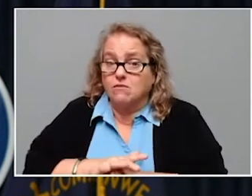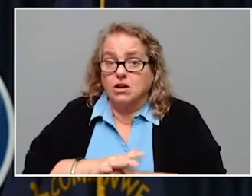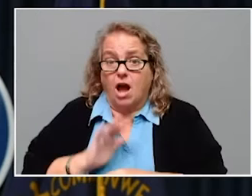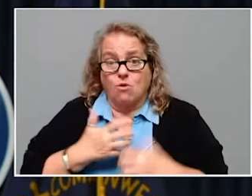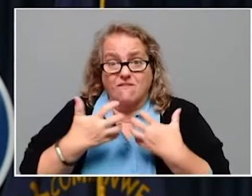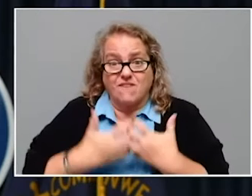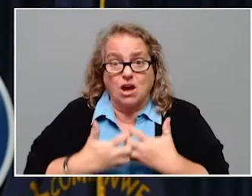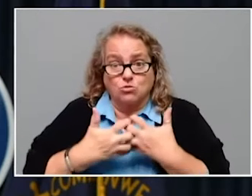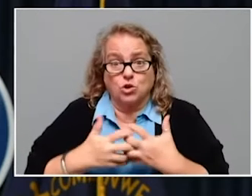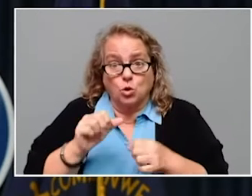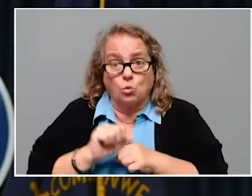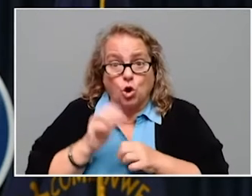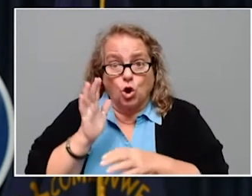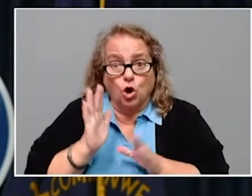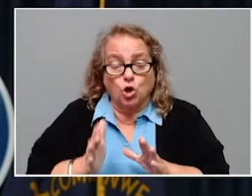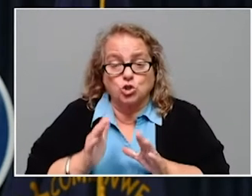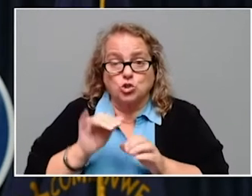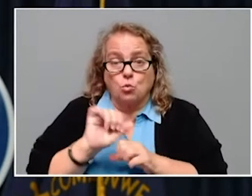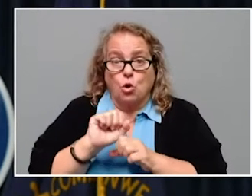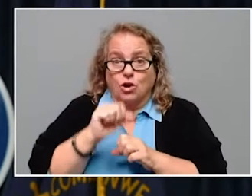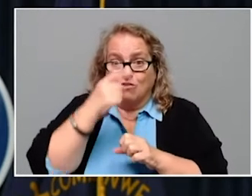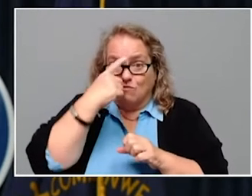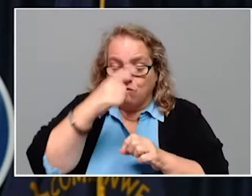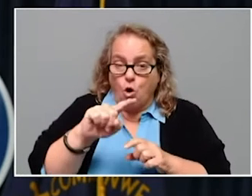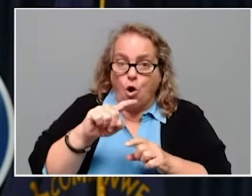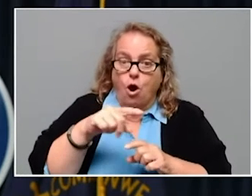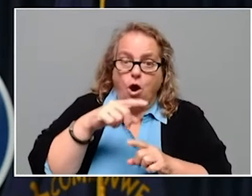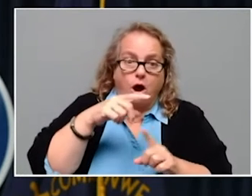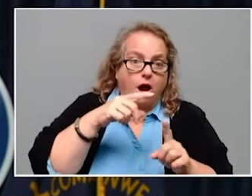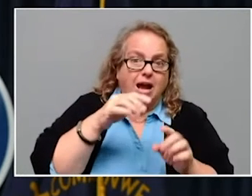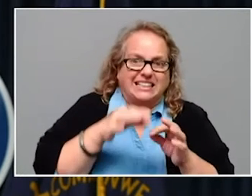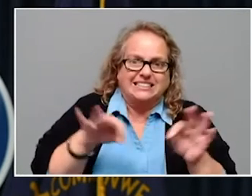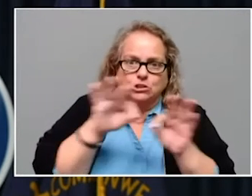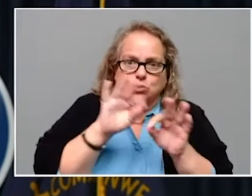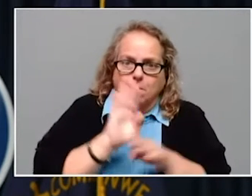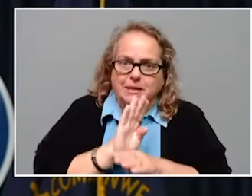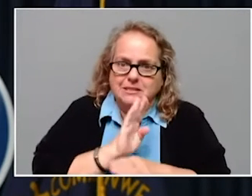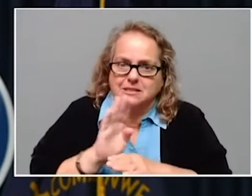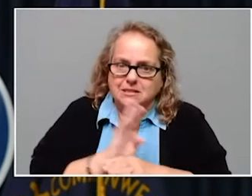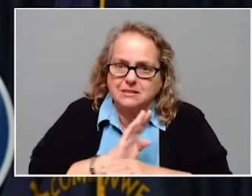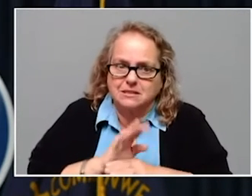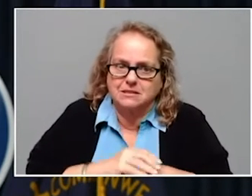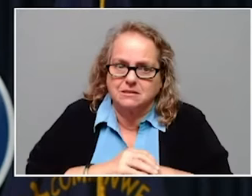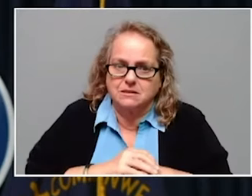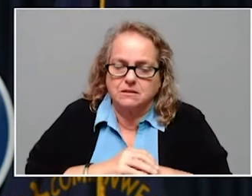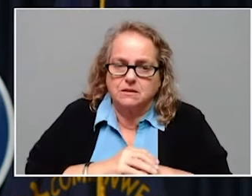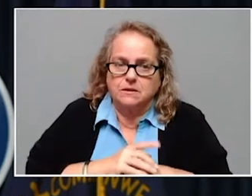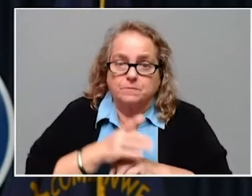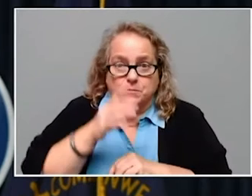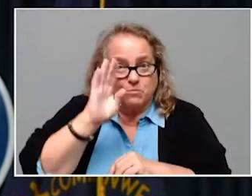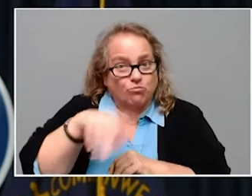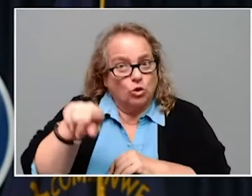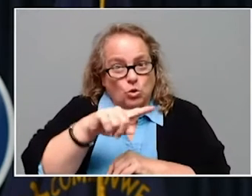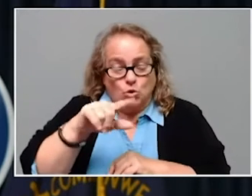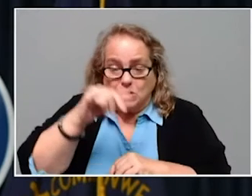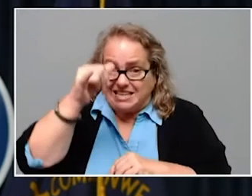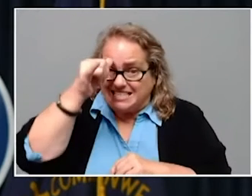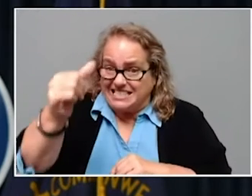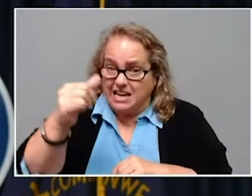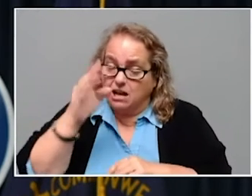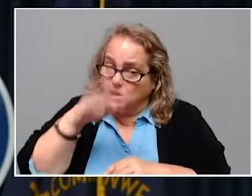essential businesses. Now, you all have toiled it out, and I know you were scared, but you still showed up.